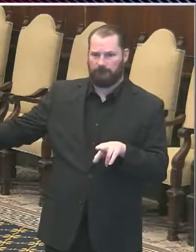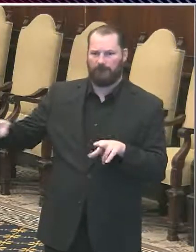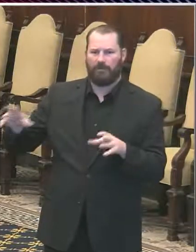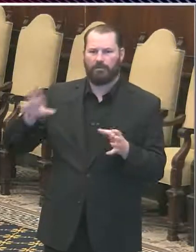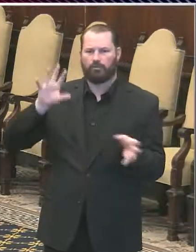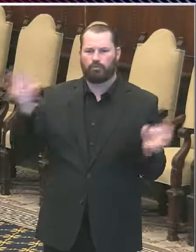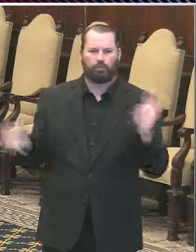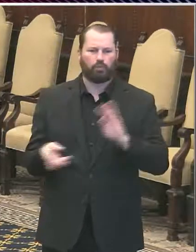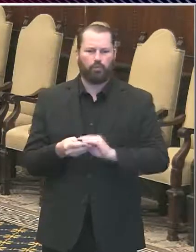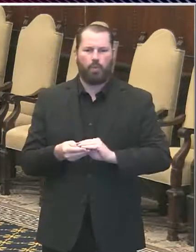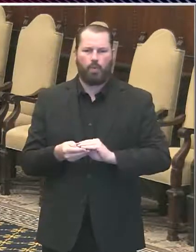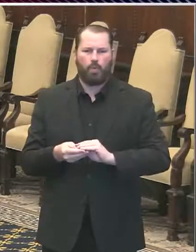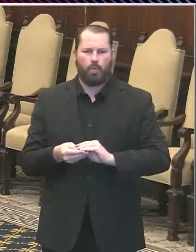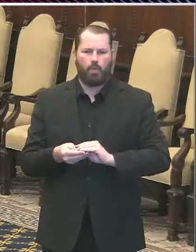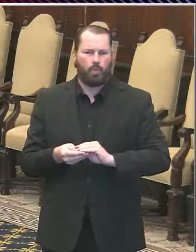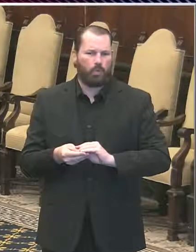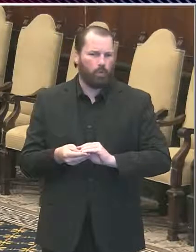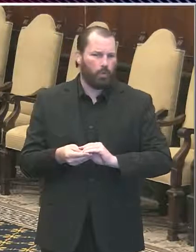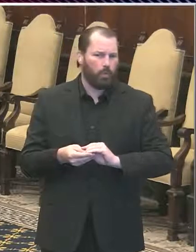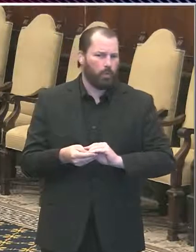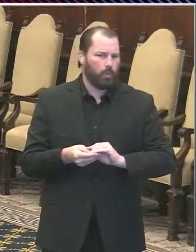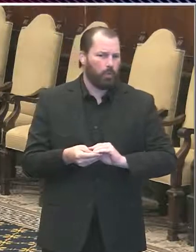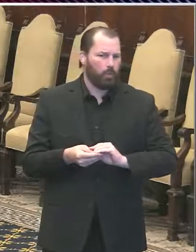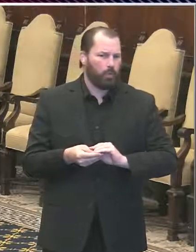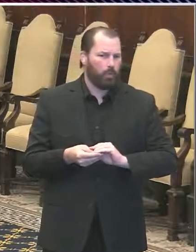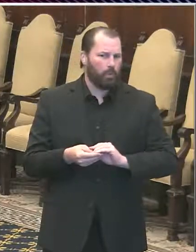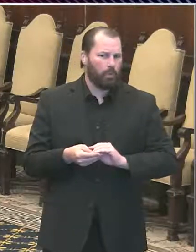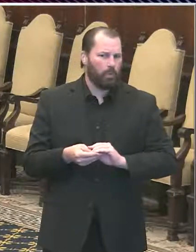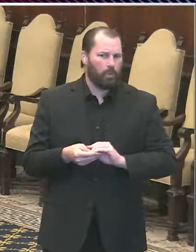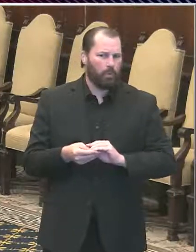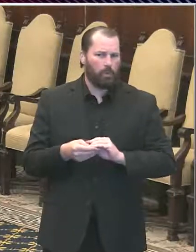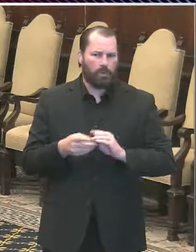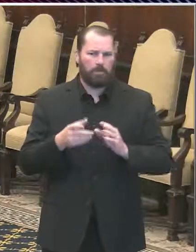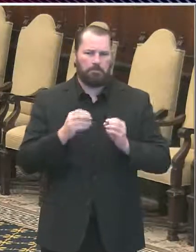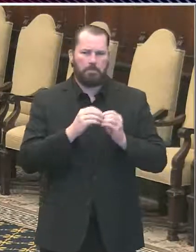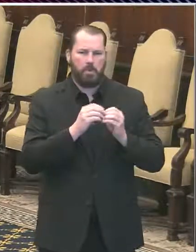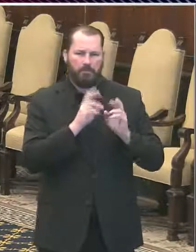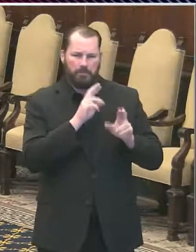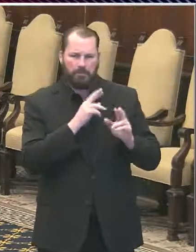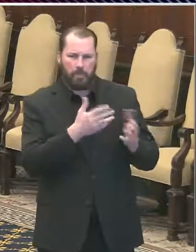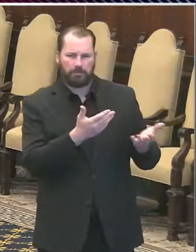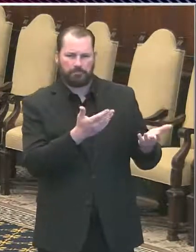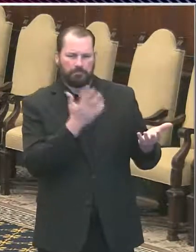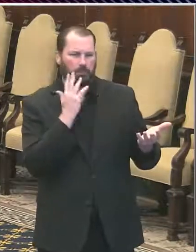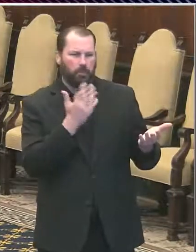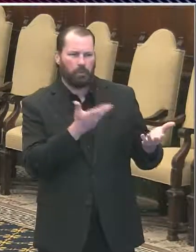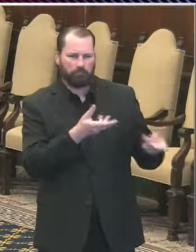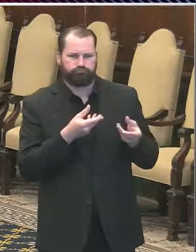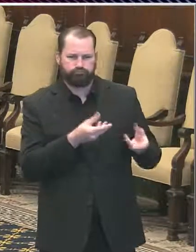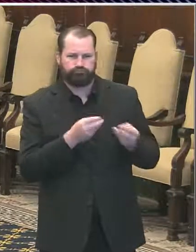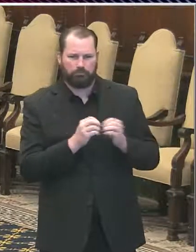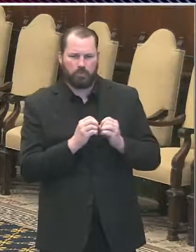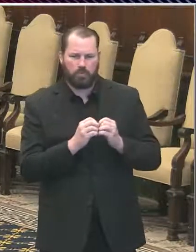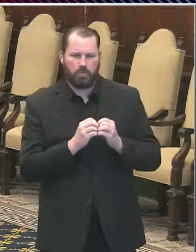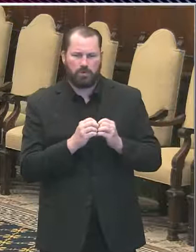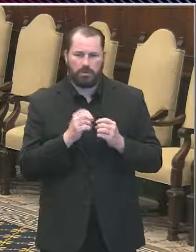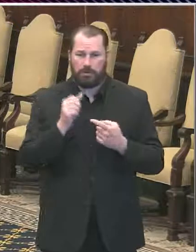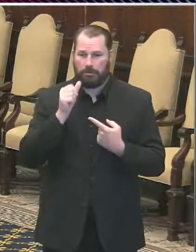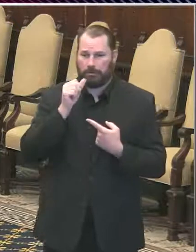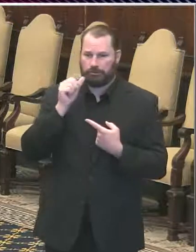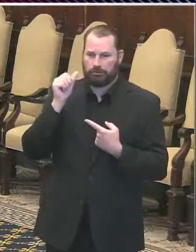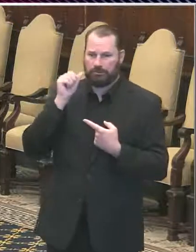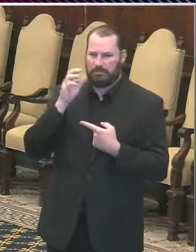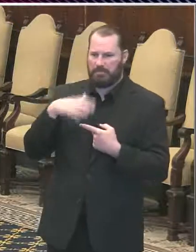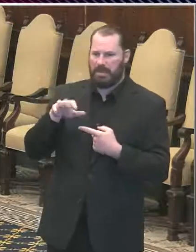yesterday afternoon. In the future, I'll be reporting the hospital numbers from the afternoon before. As of yesterday afternoon, there were 619